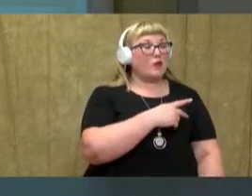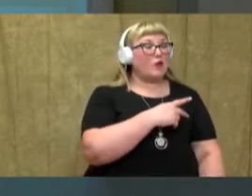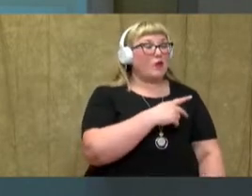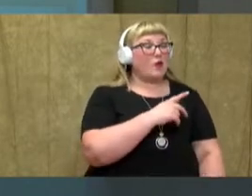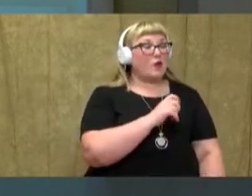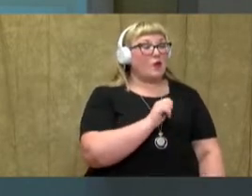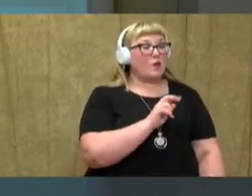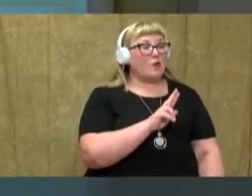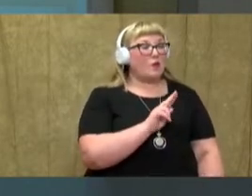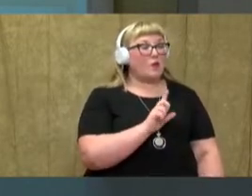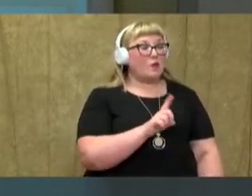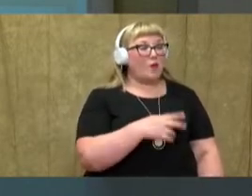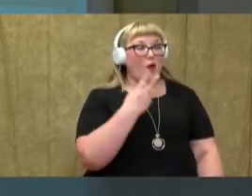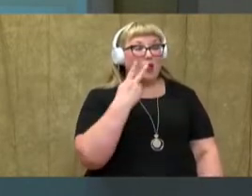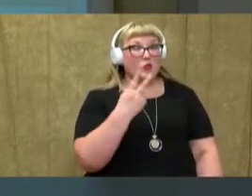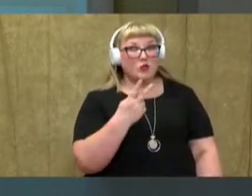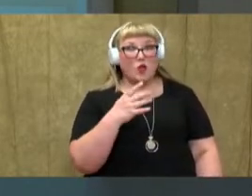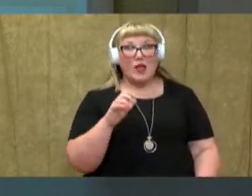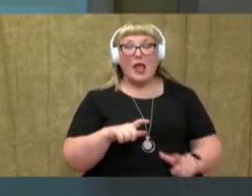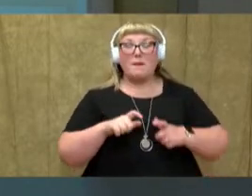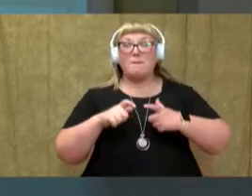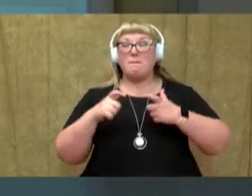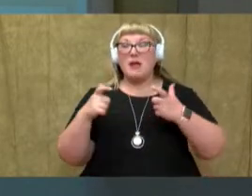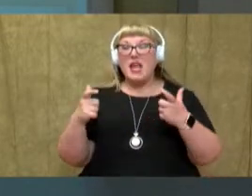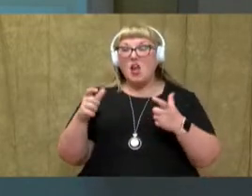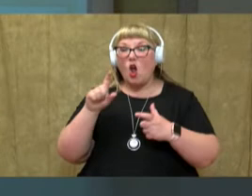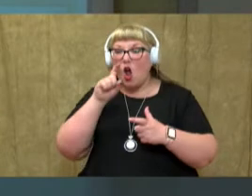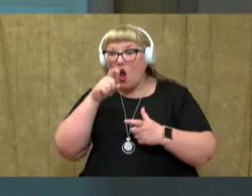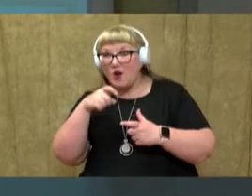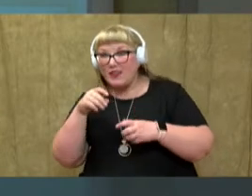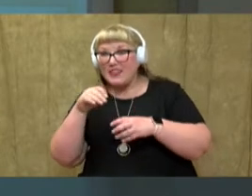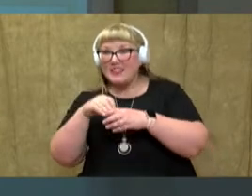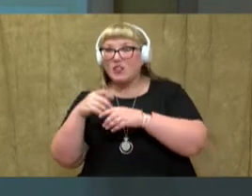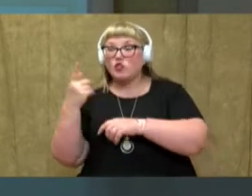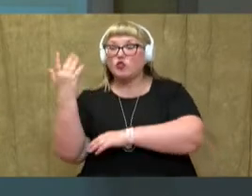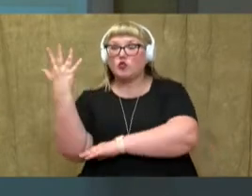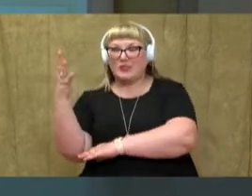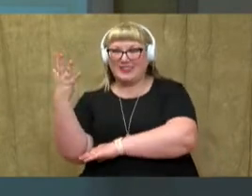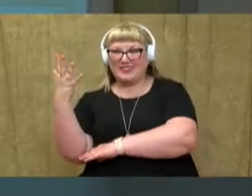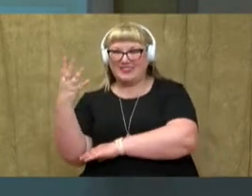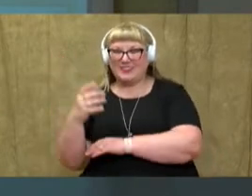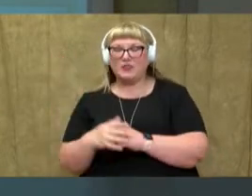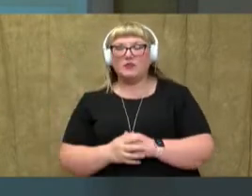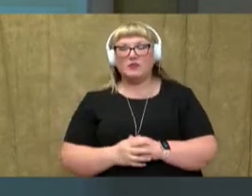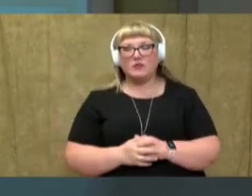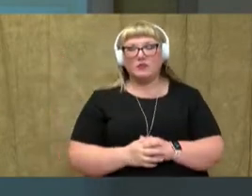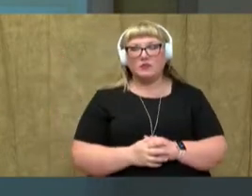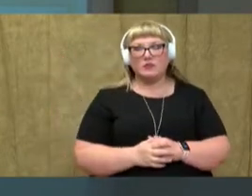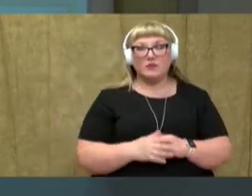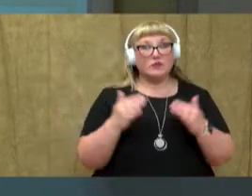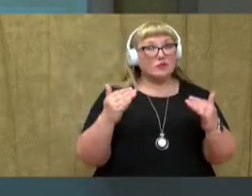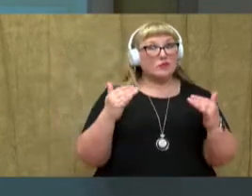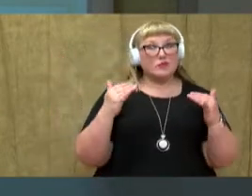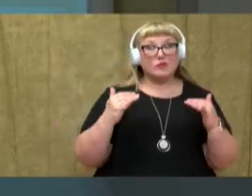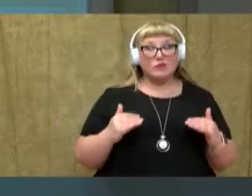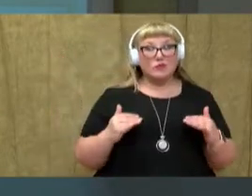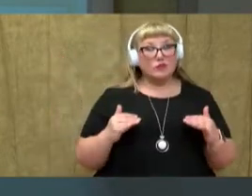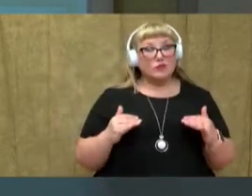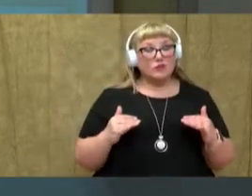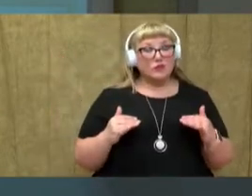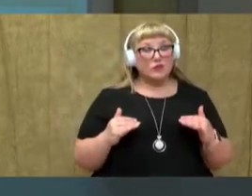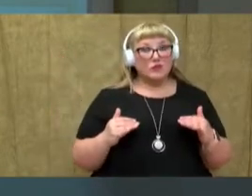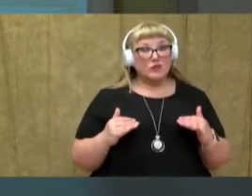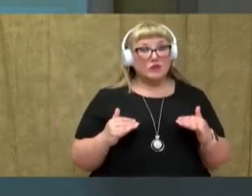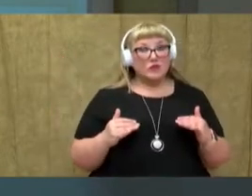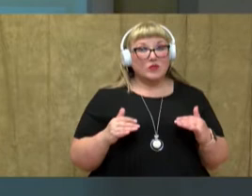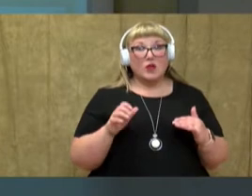Ready? Read. Paul saw a big hawk in the tree. Look at the next sentence. Can you find the